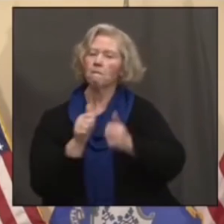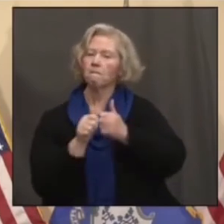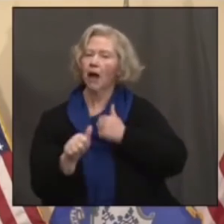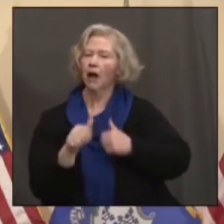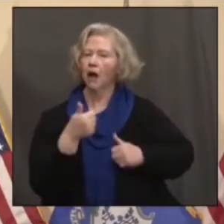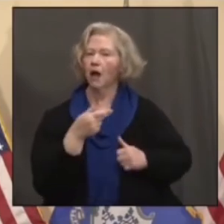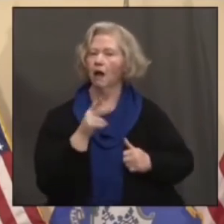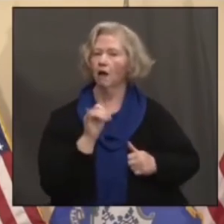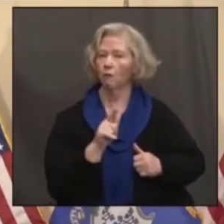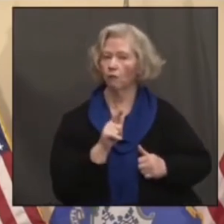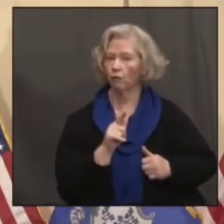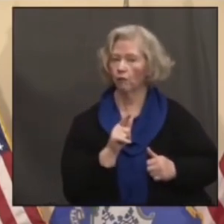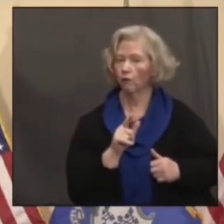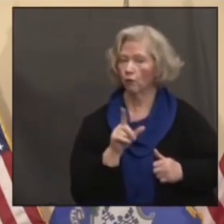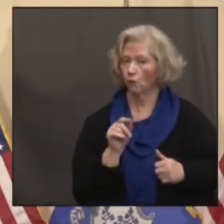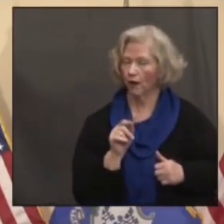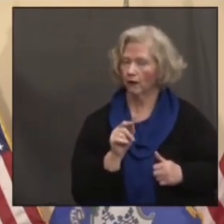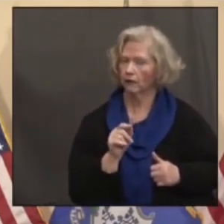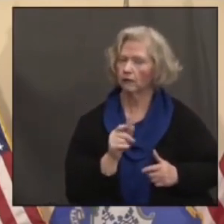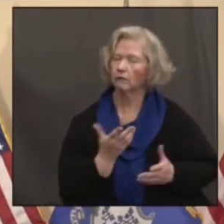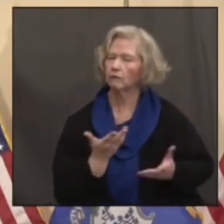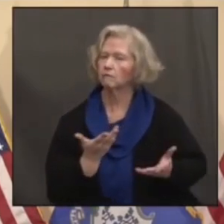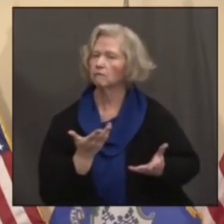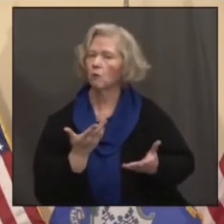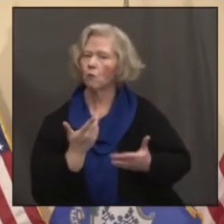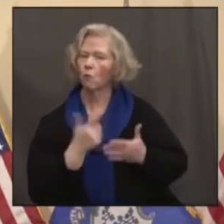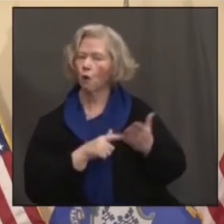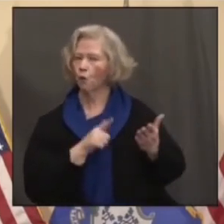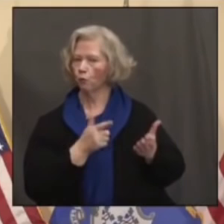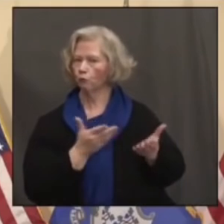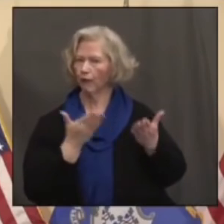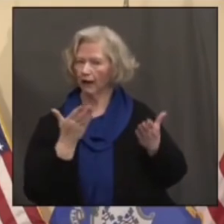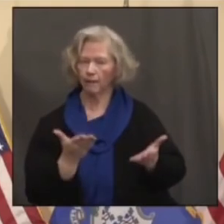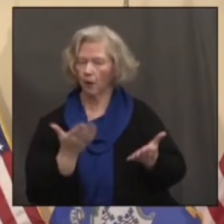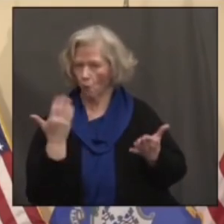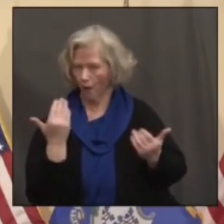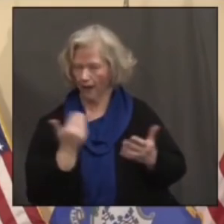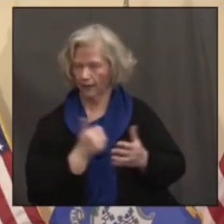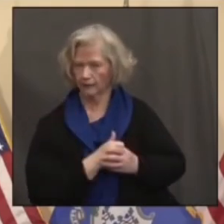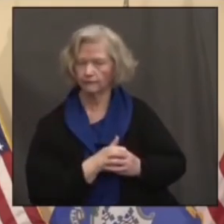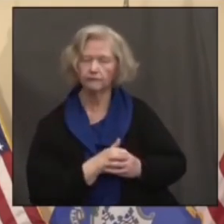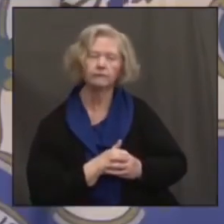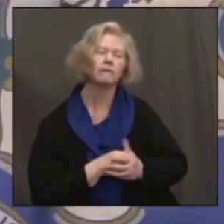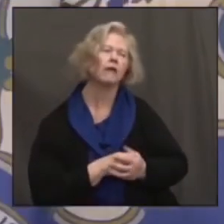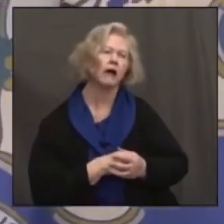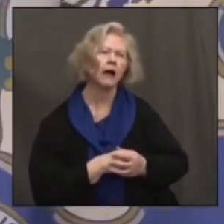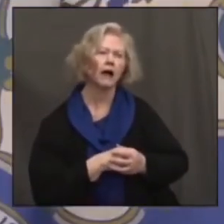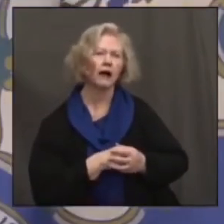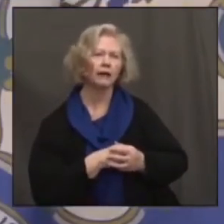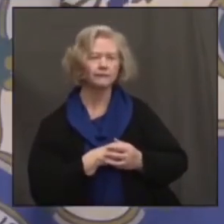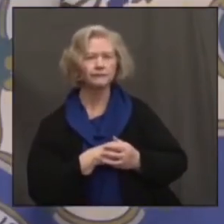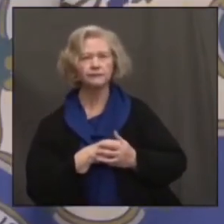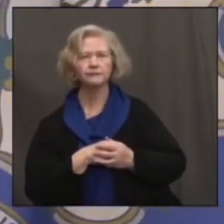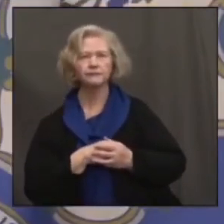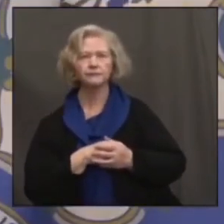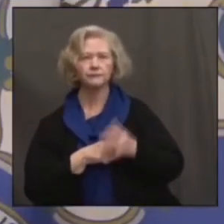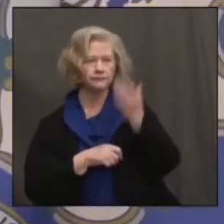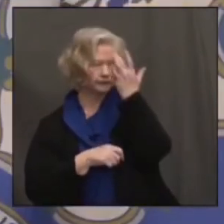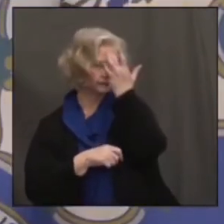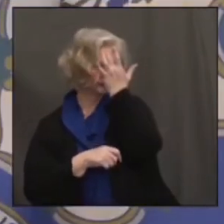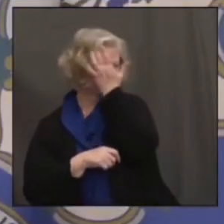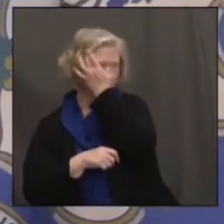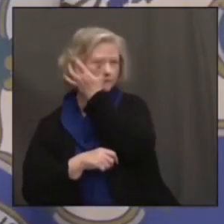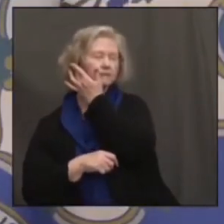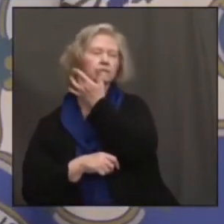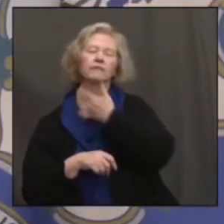what your administration is recommending and why? Yeah, that was, you know,